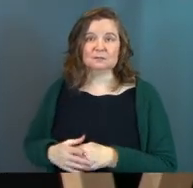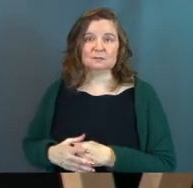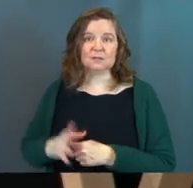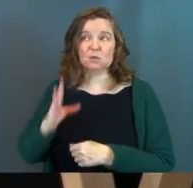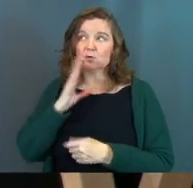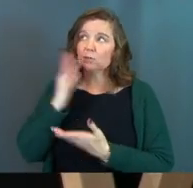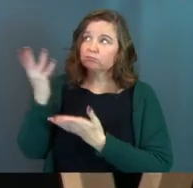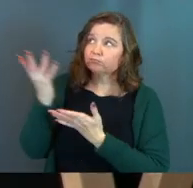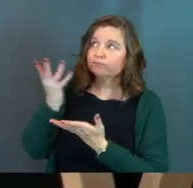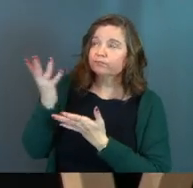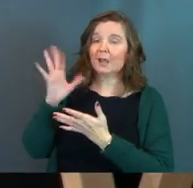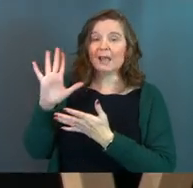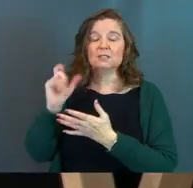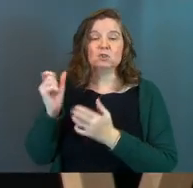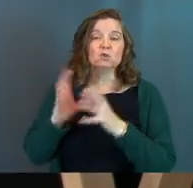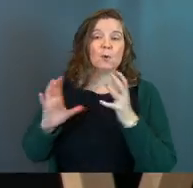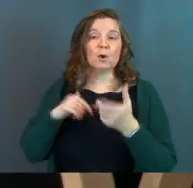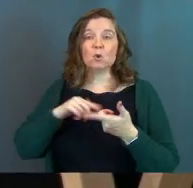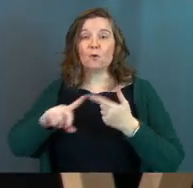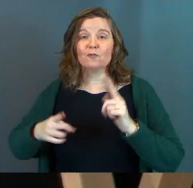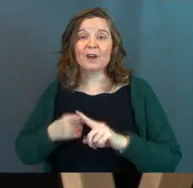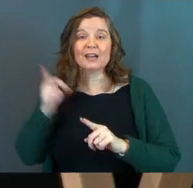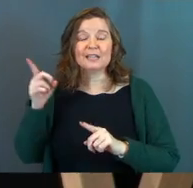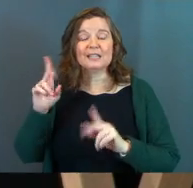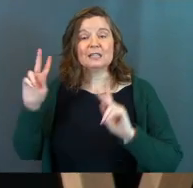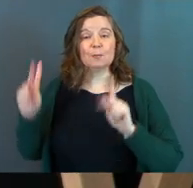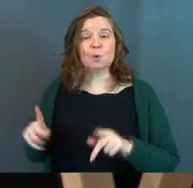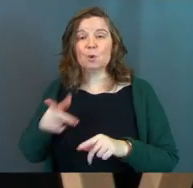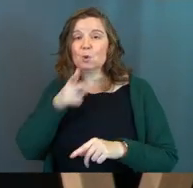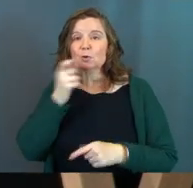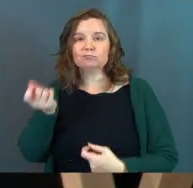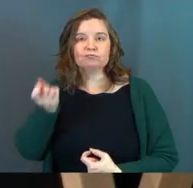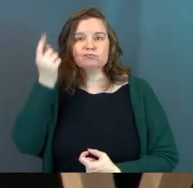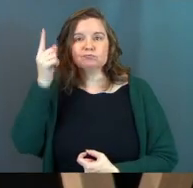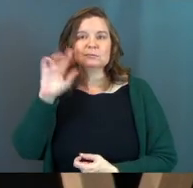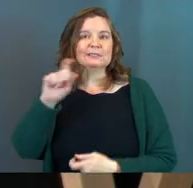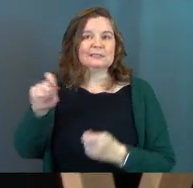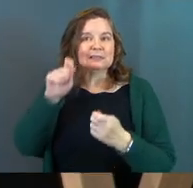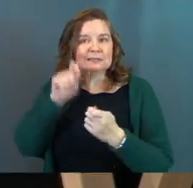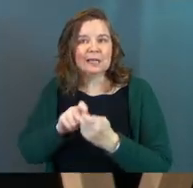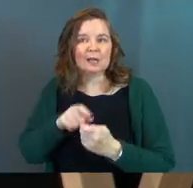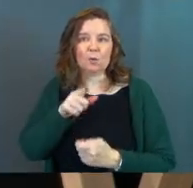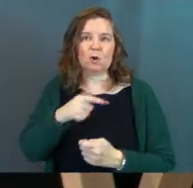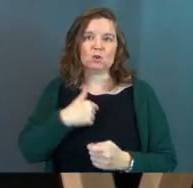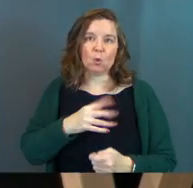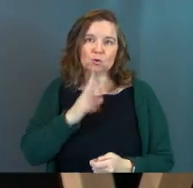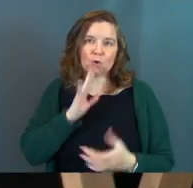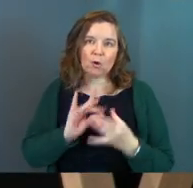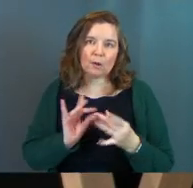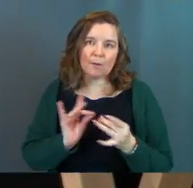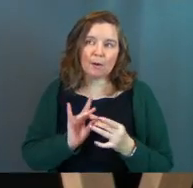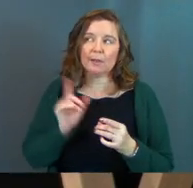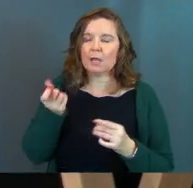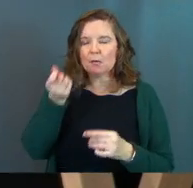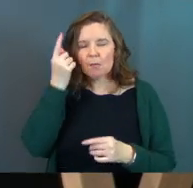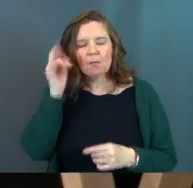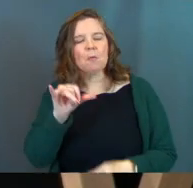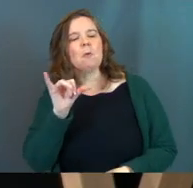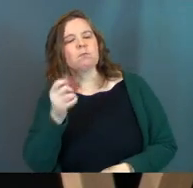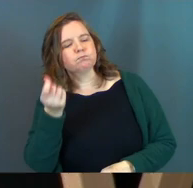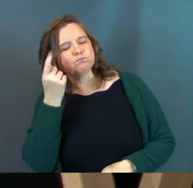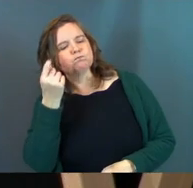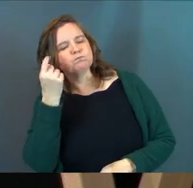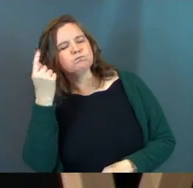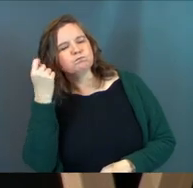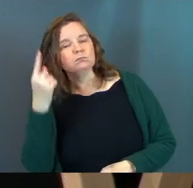And you talk to God as if he's so much your friend, he's a person who understands exactly what you're talking about. Like, he gets it, gets it,